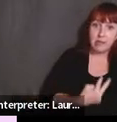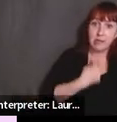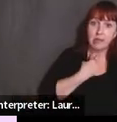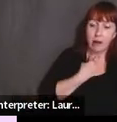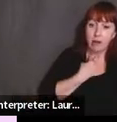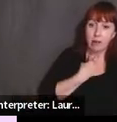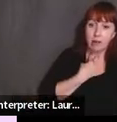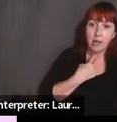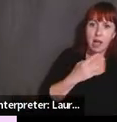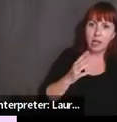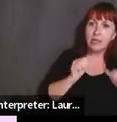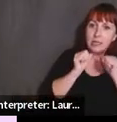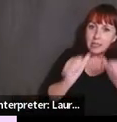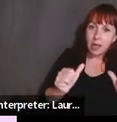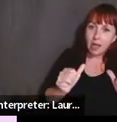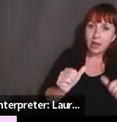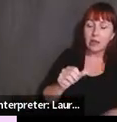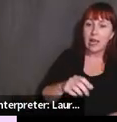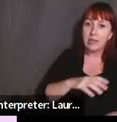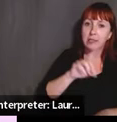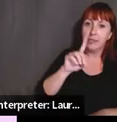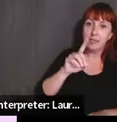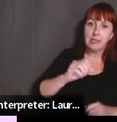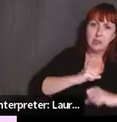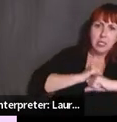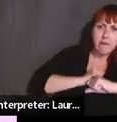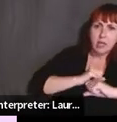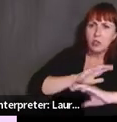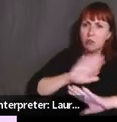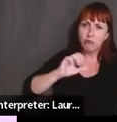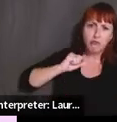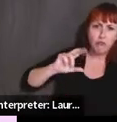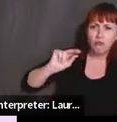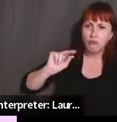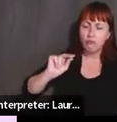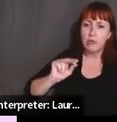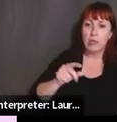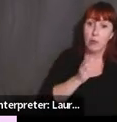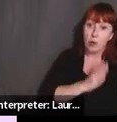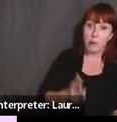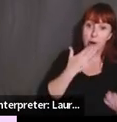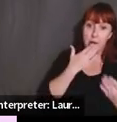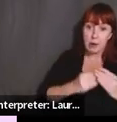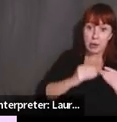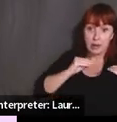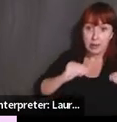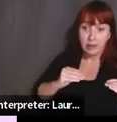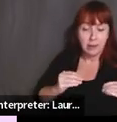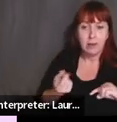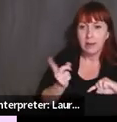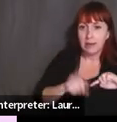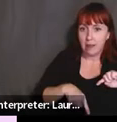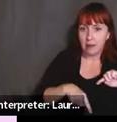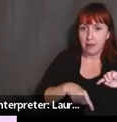and defense, um, stage, that teacher won't be able to prepare a good lesson for younger learners because